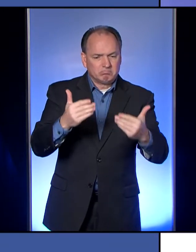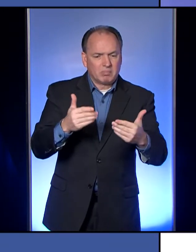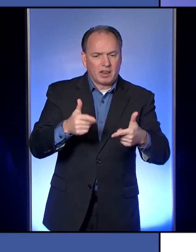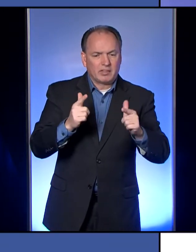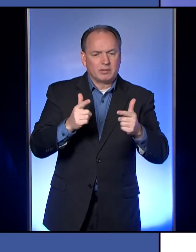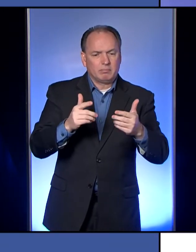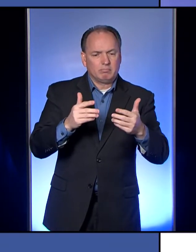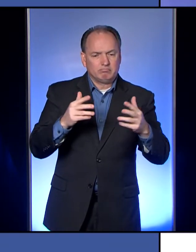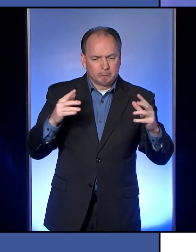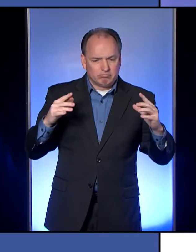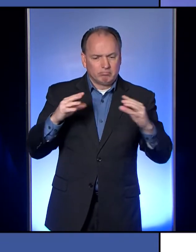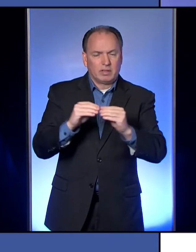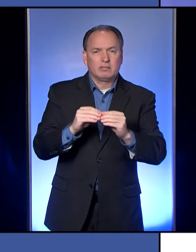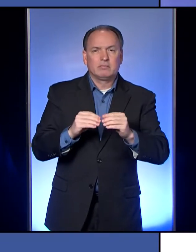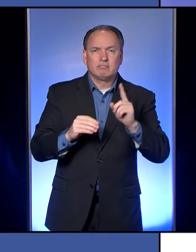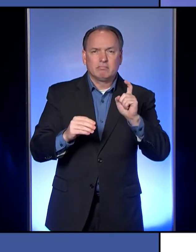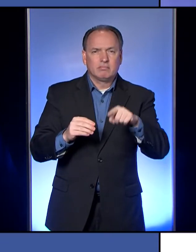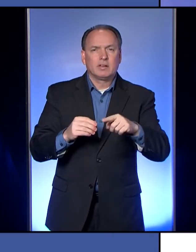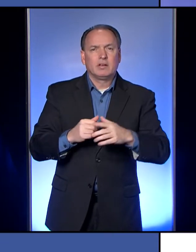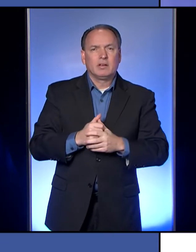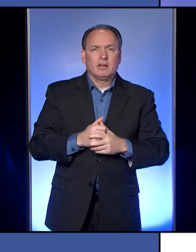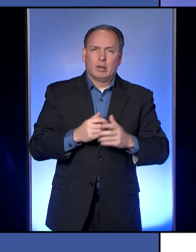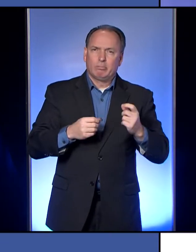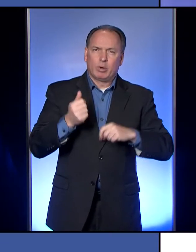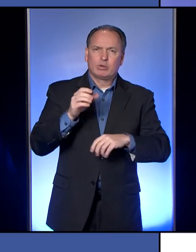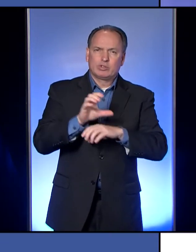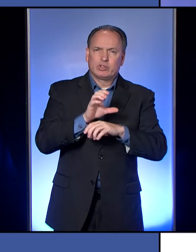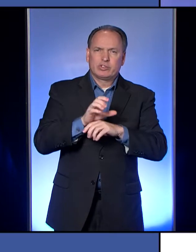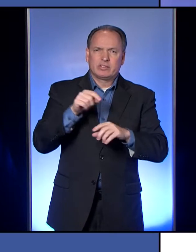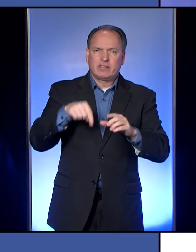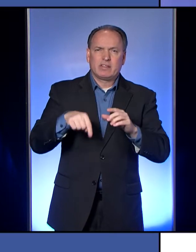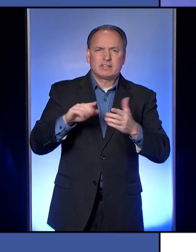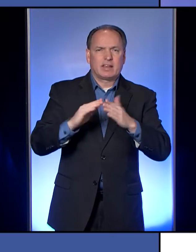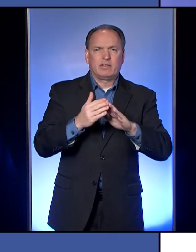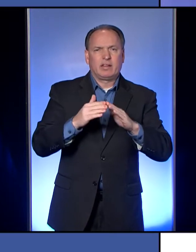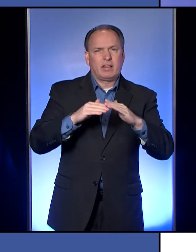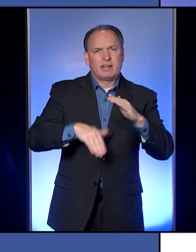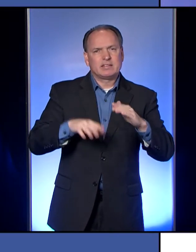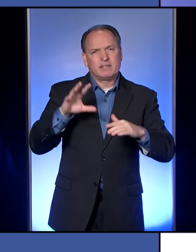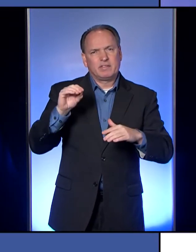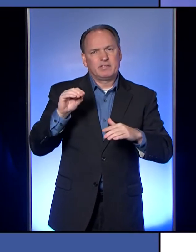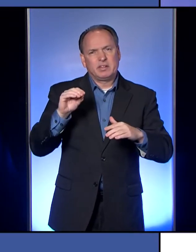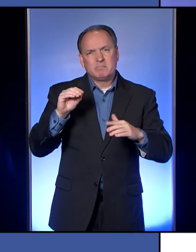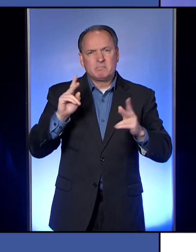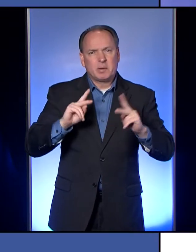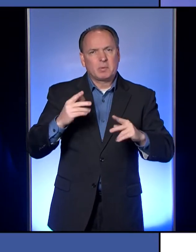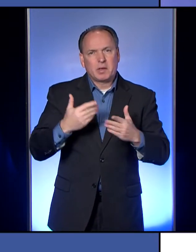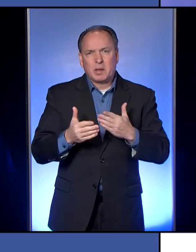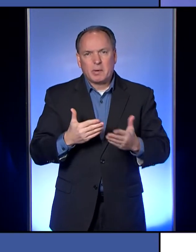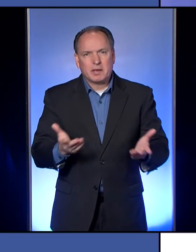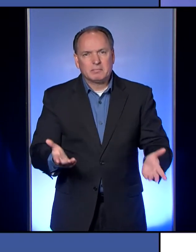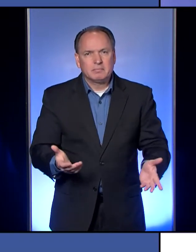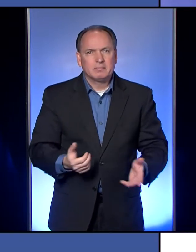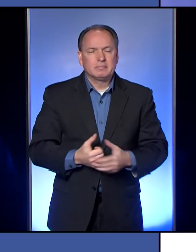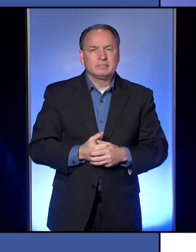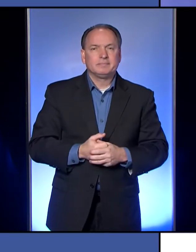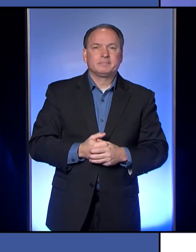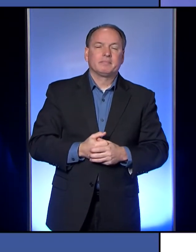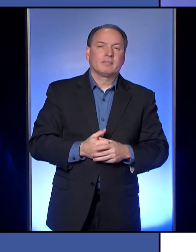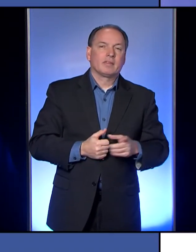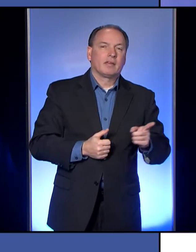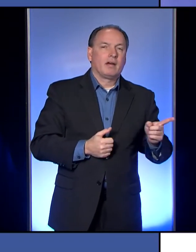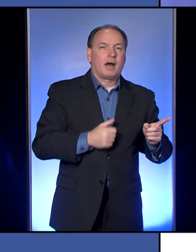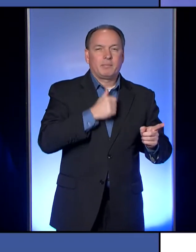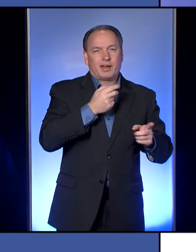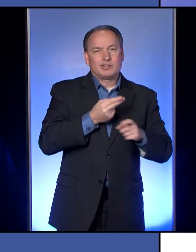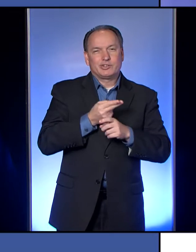the churches in, in this, uh, county are under 50 people as it is. So I'm not sure about